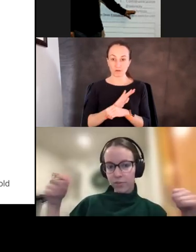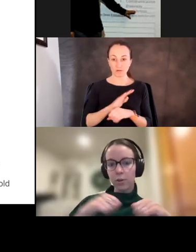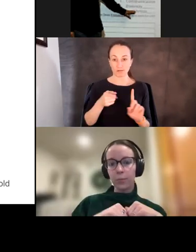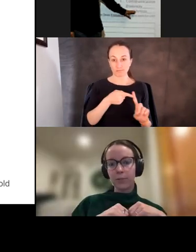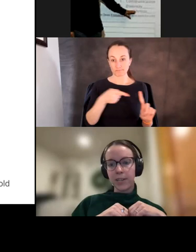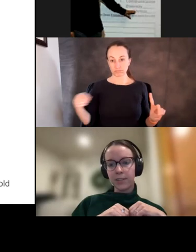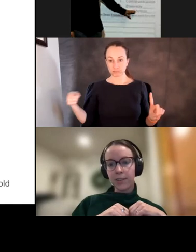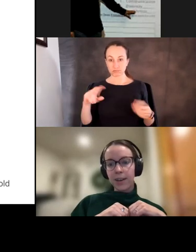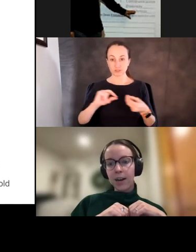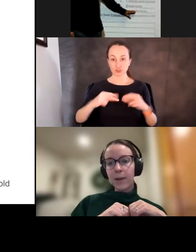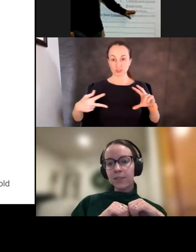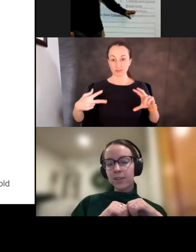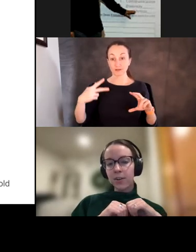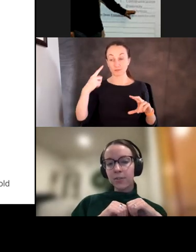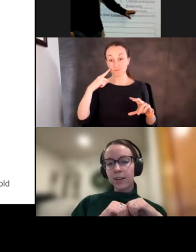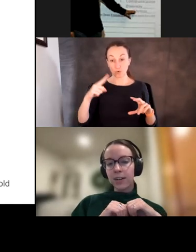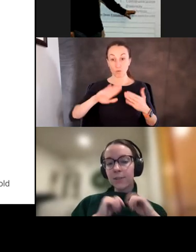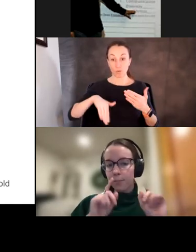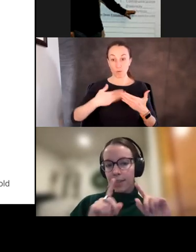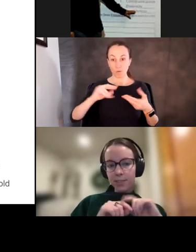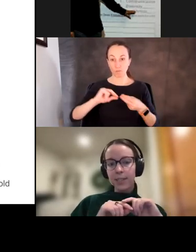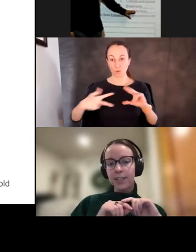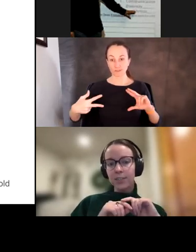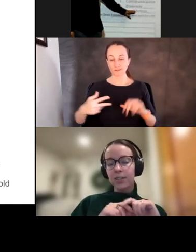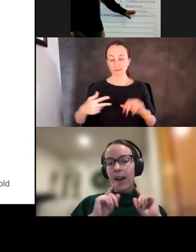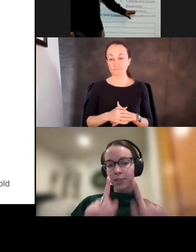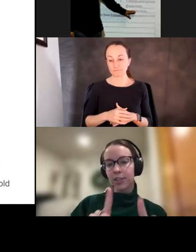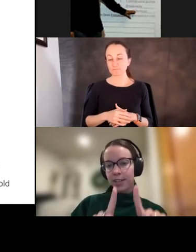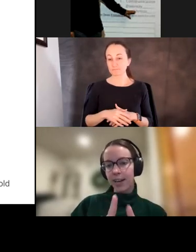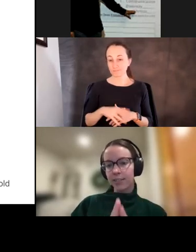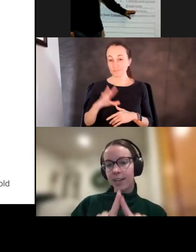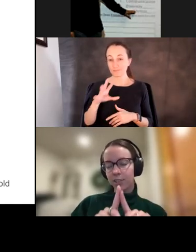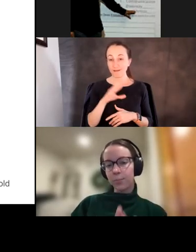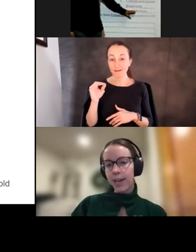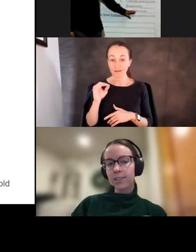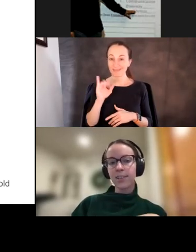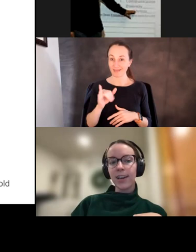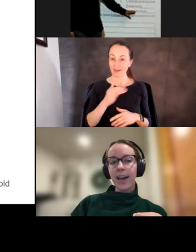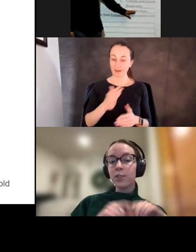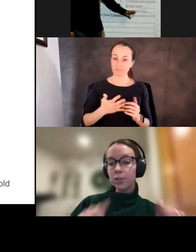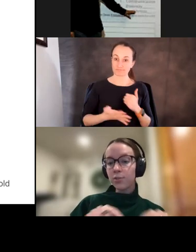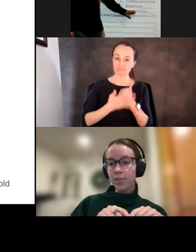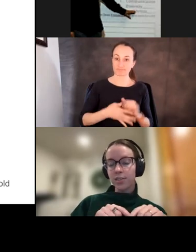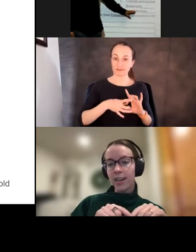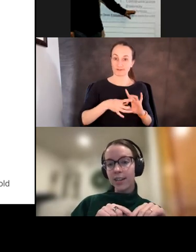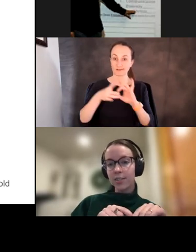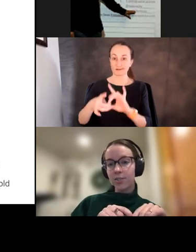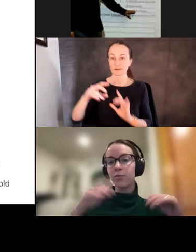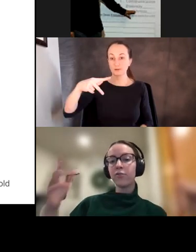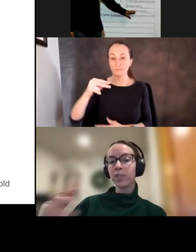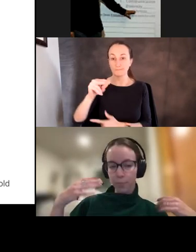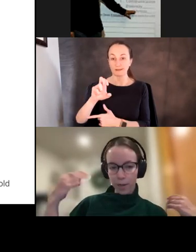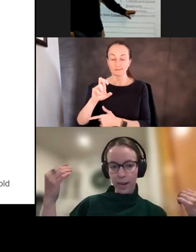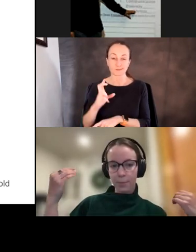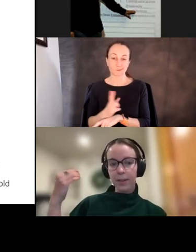for, for whole proteins. Um, and so, uh, it remains to be done to sort of actually connect that to PACE and use these techniques